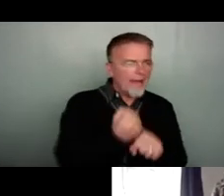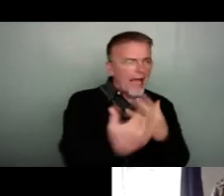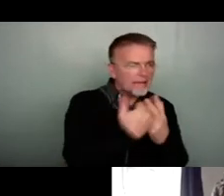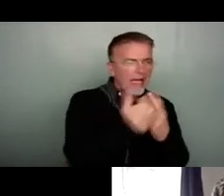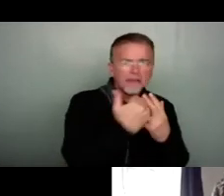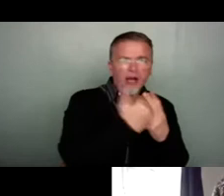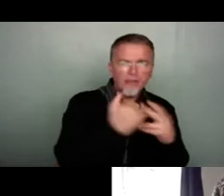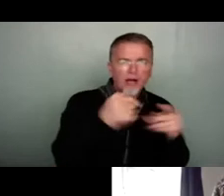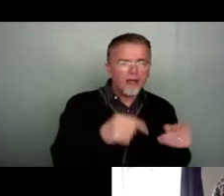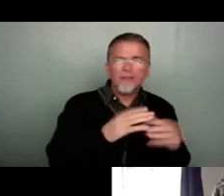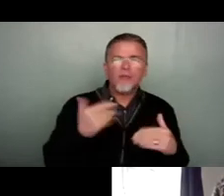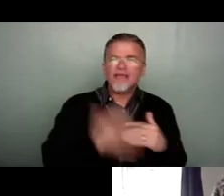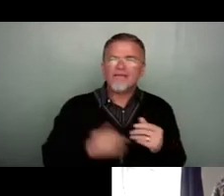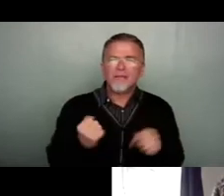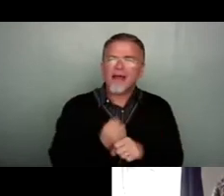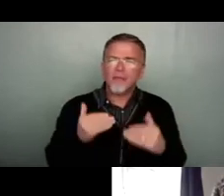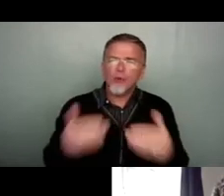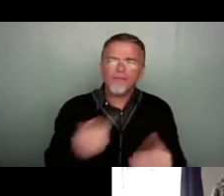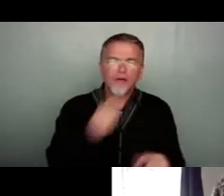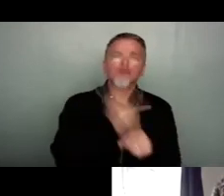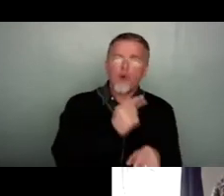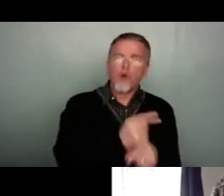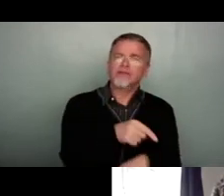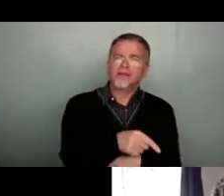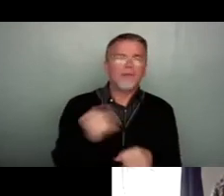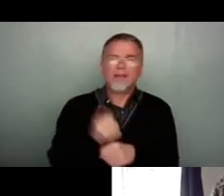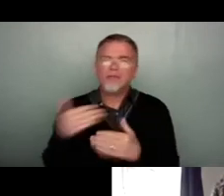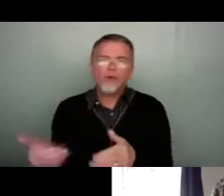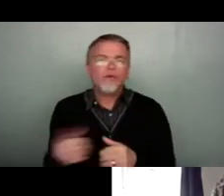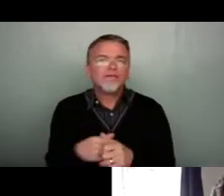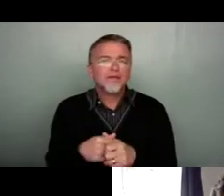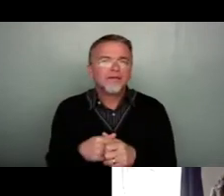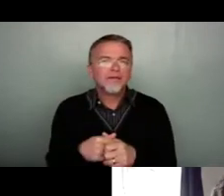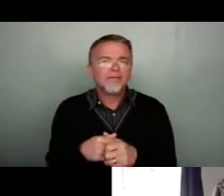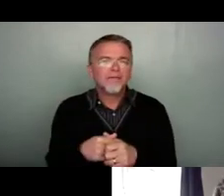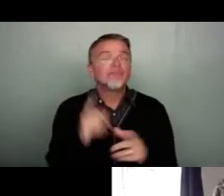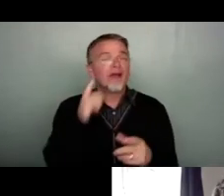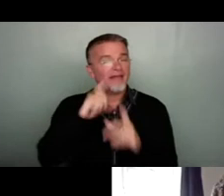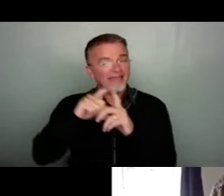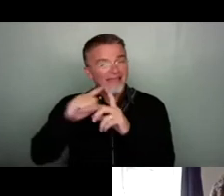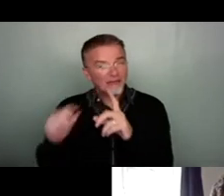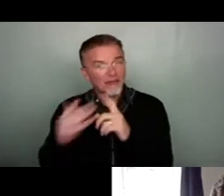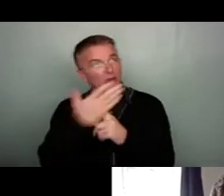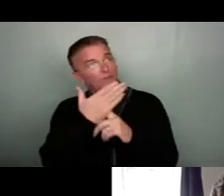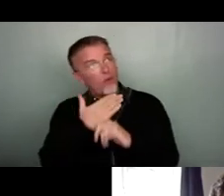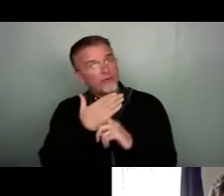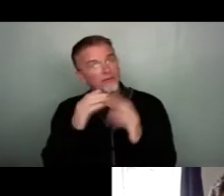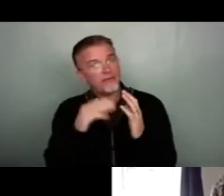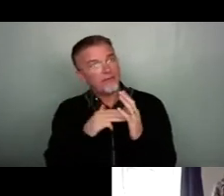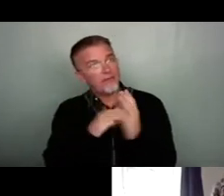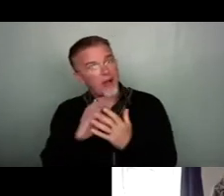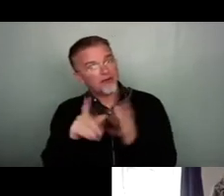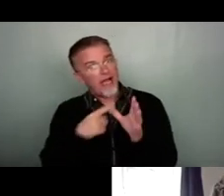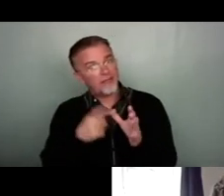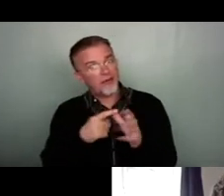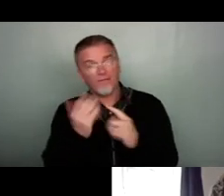really going there. And I think that the digital crunch point in March, April forced us all